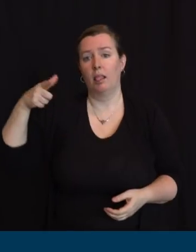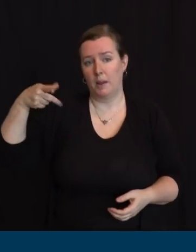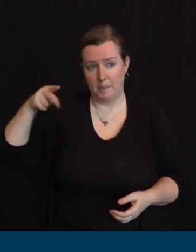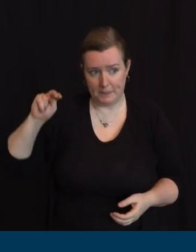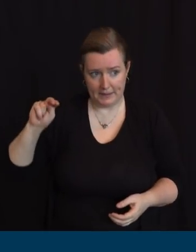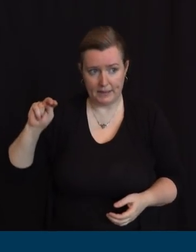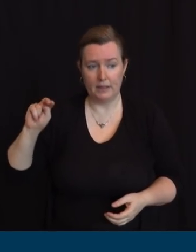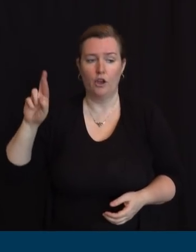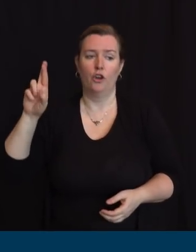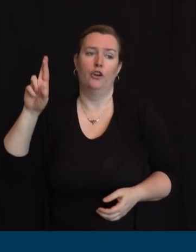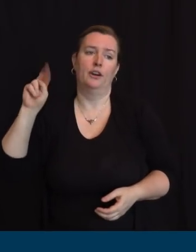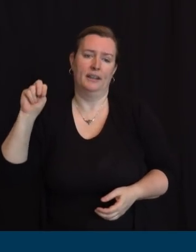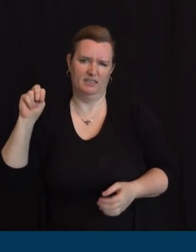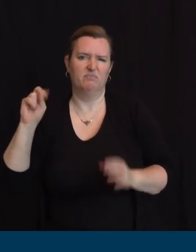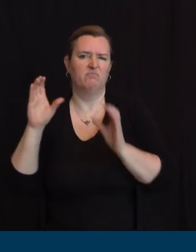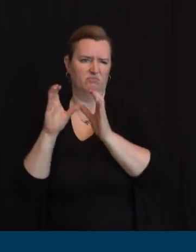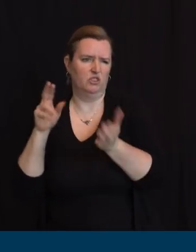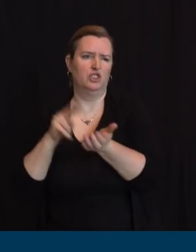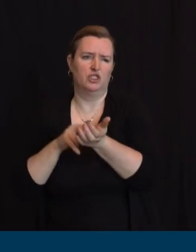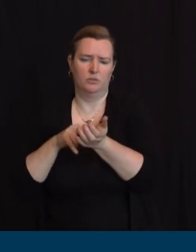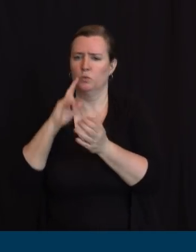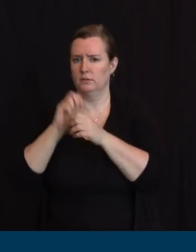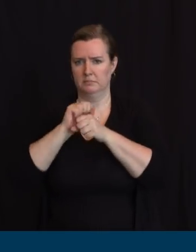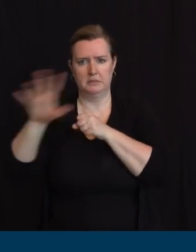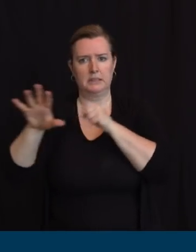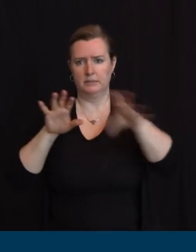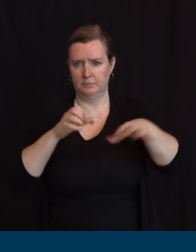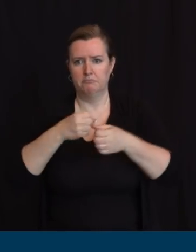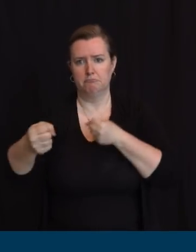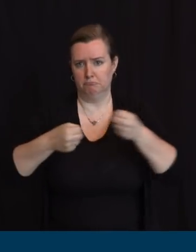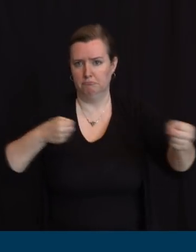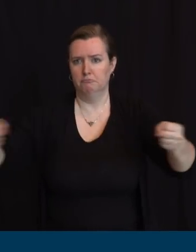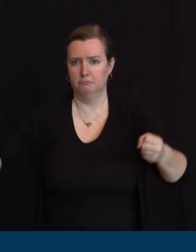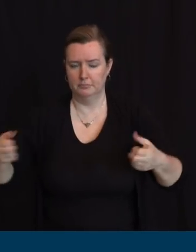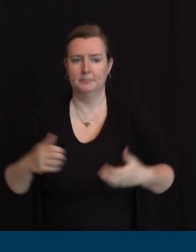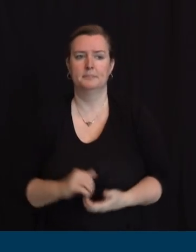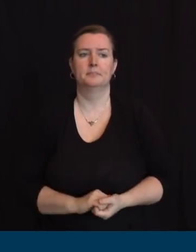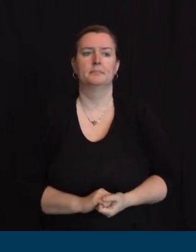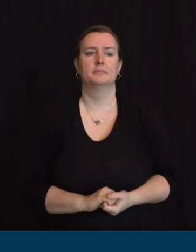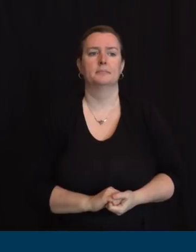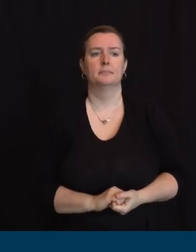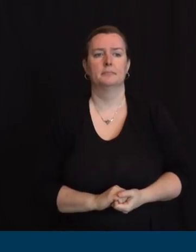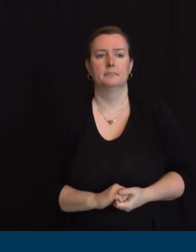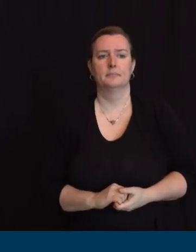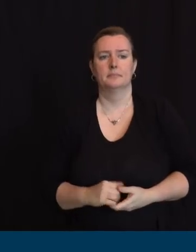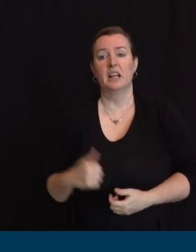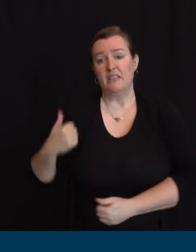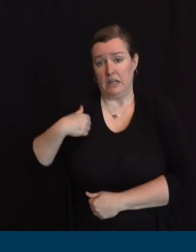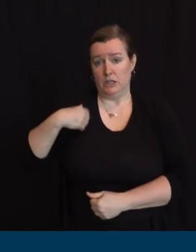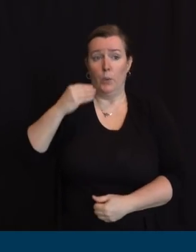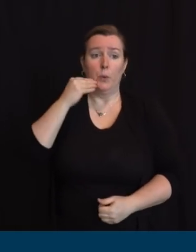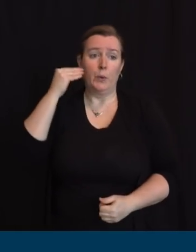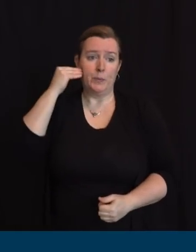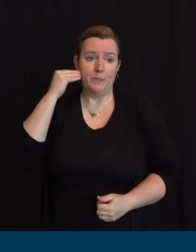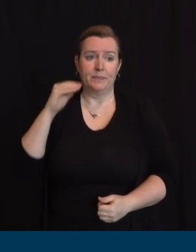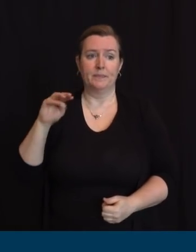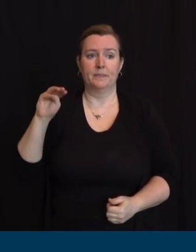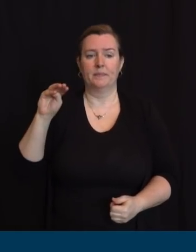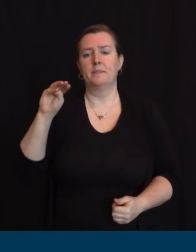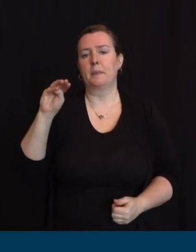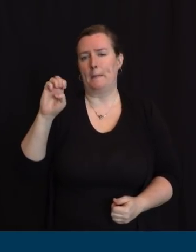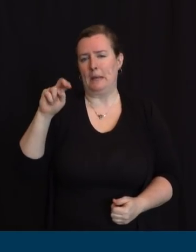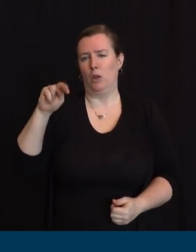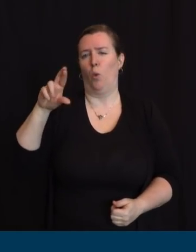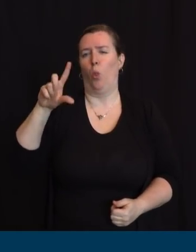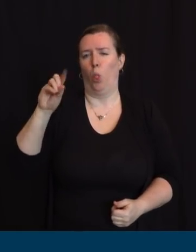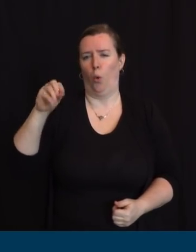a list of 25 nurses to the Veterans' Home in Menlo Park and in Paramus. On a